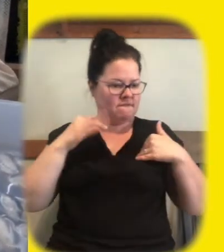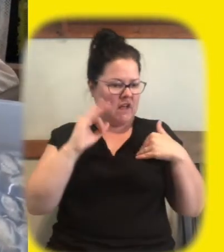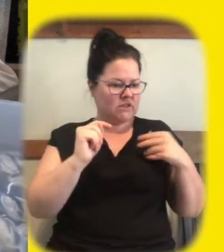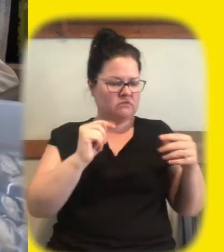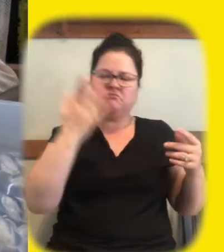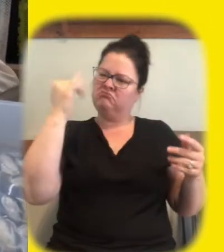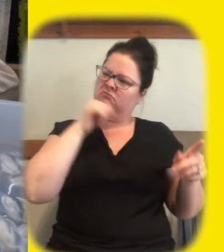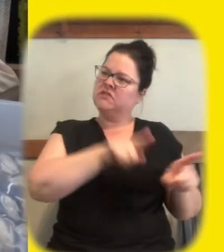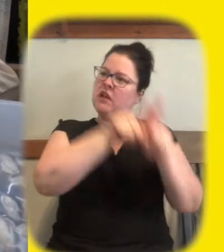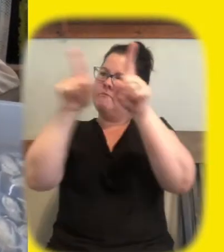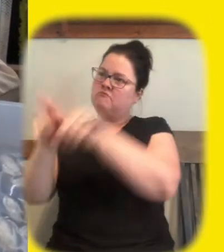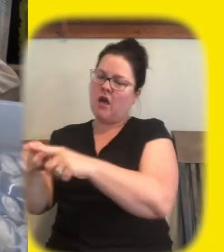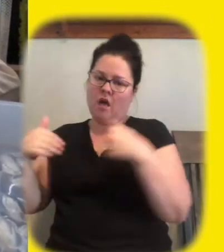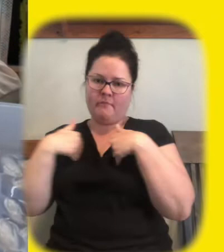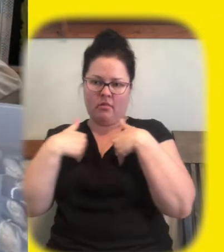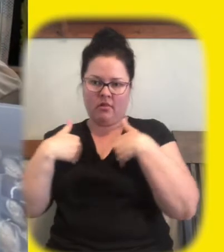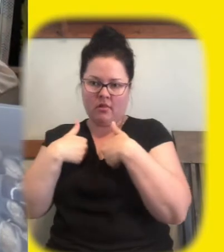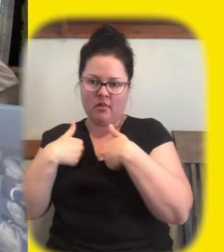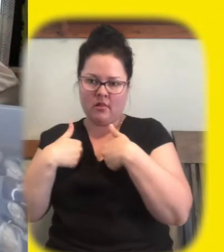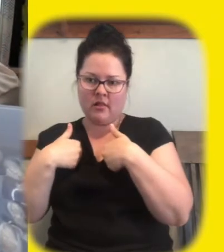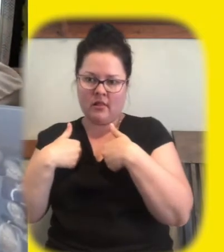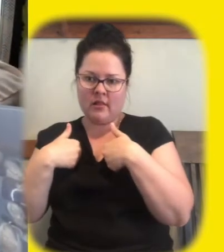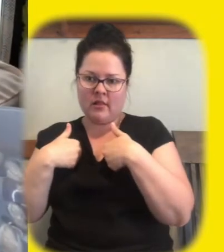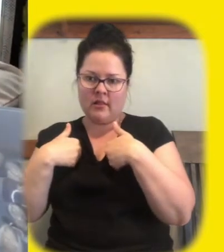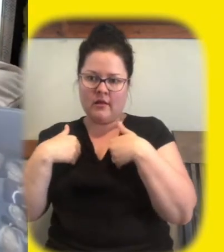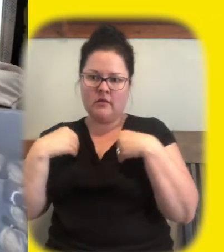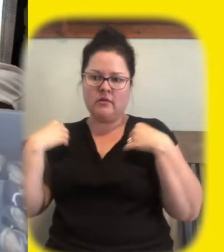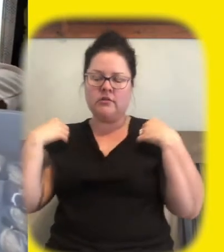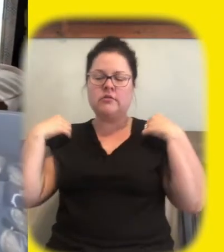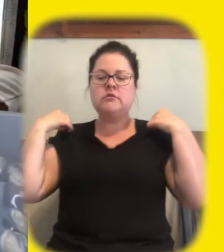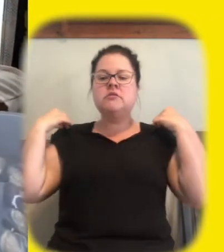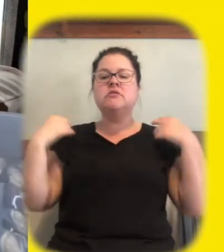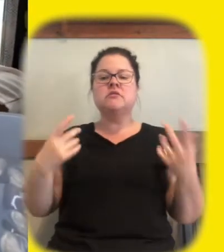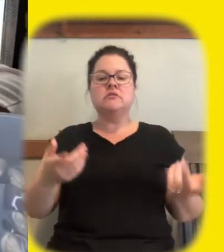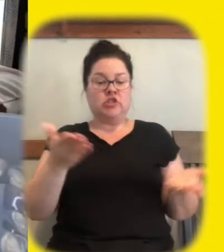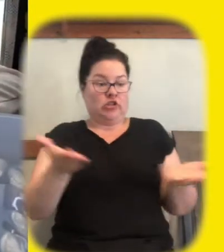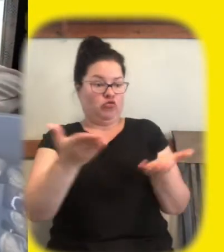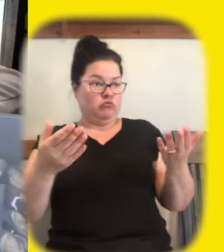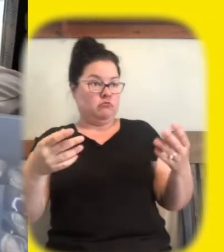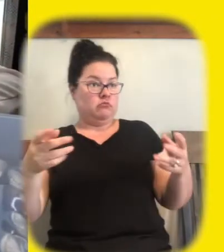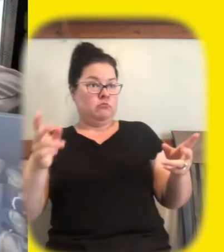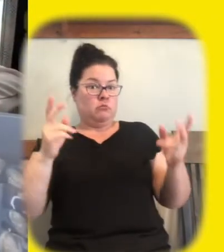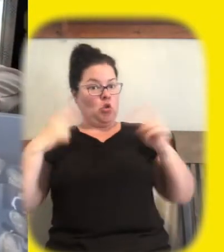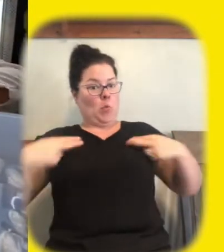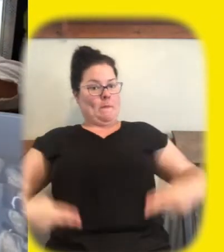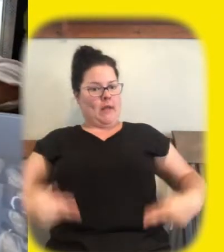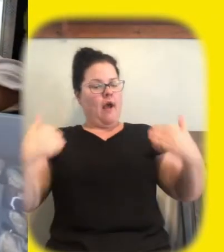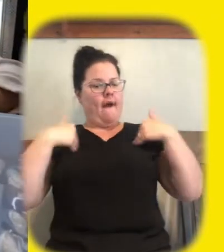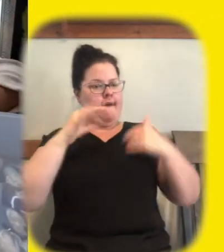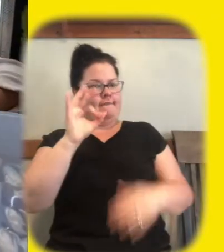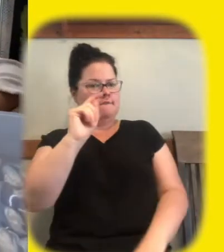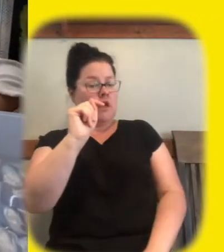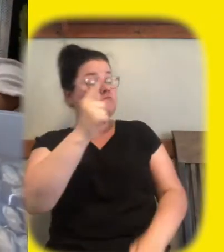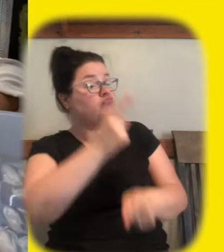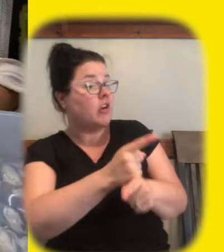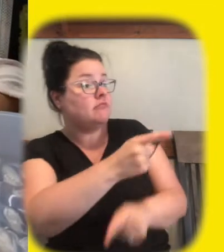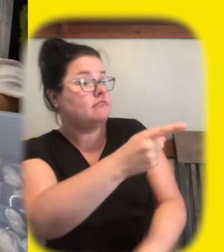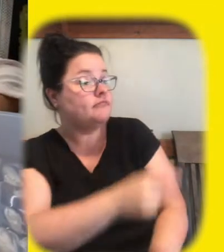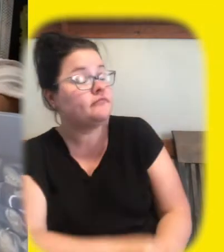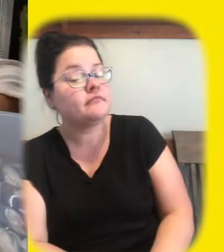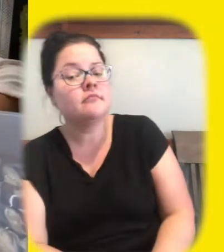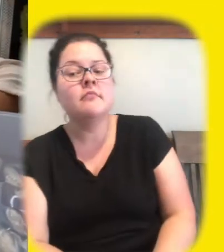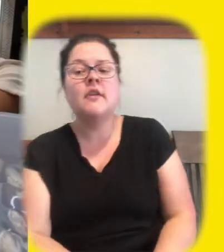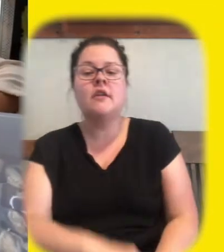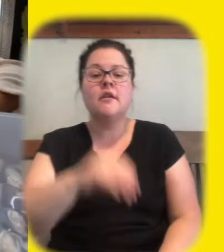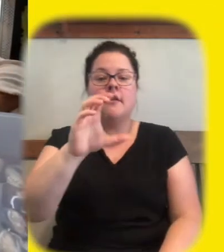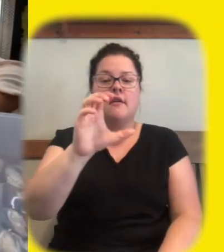you're you're reasoning there so um we do yeah um camille